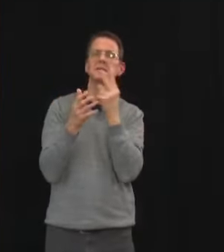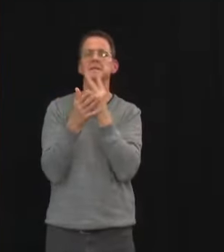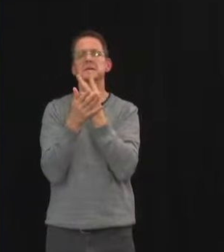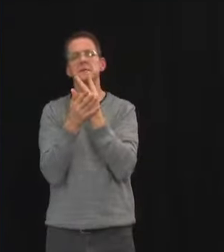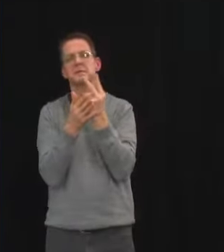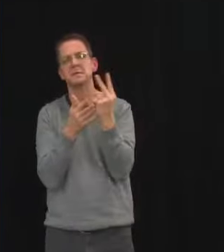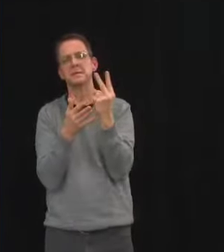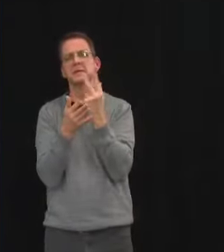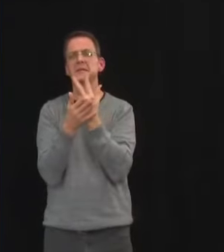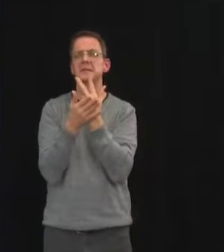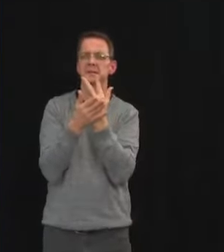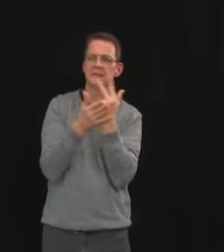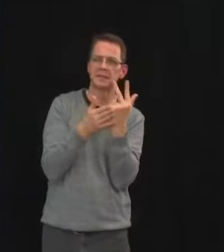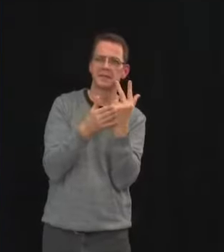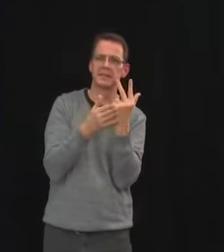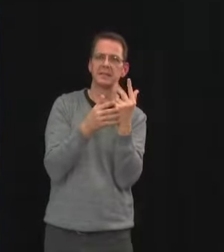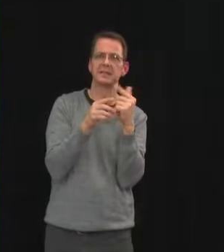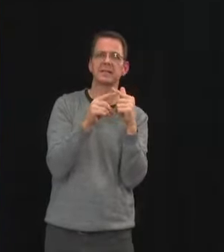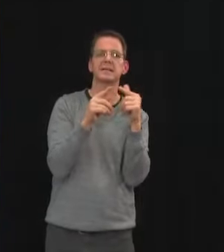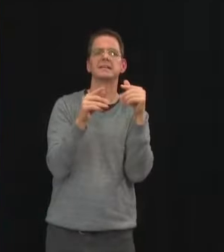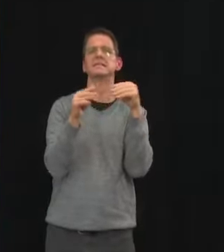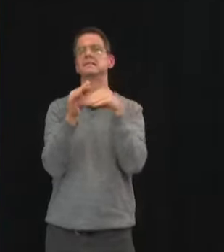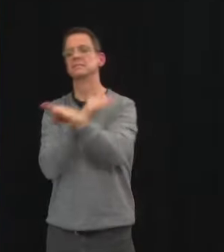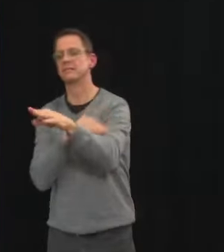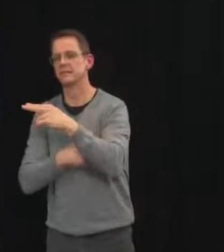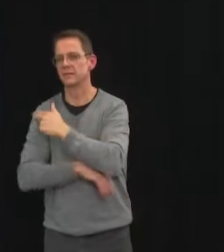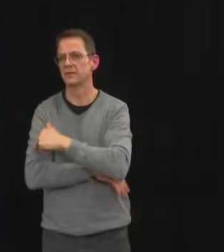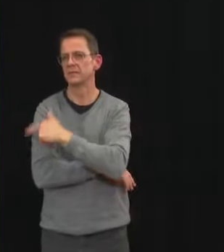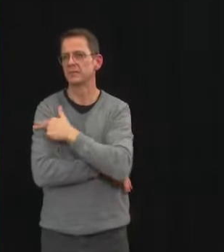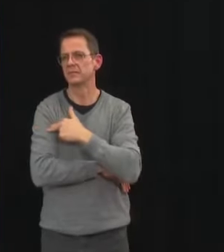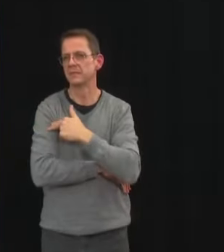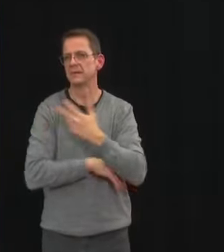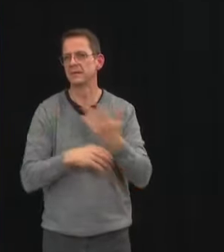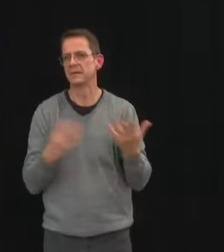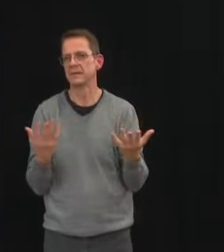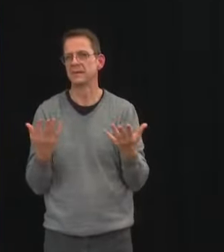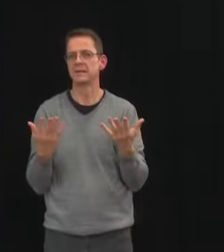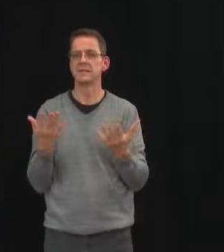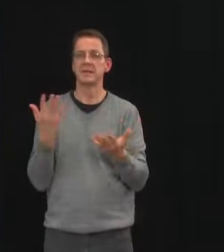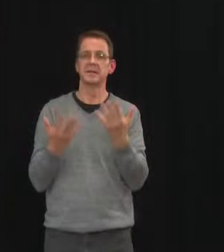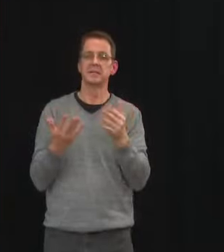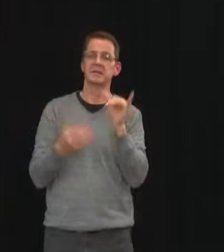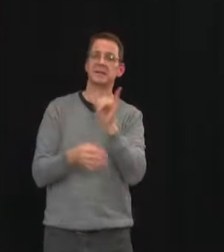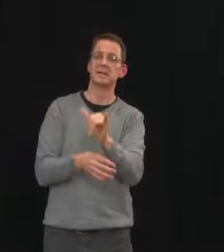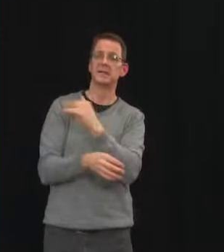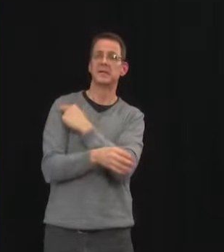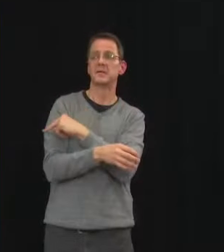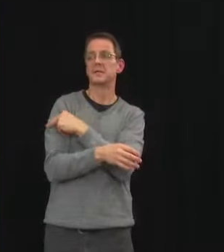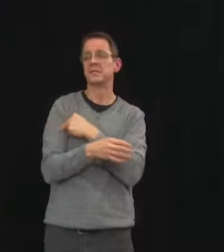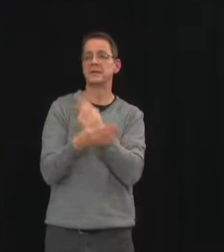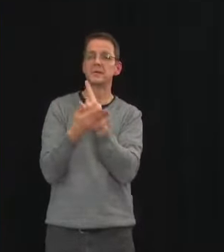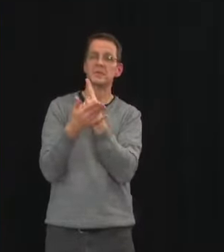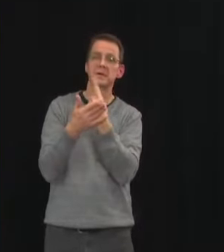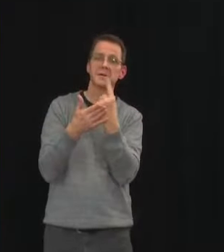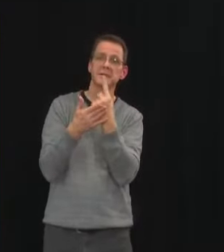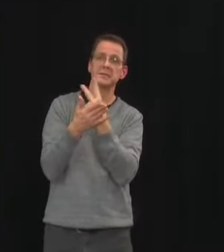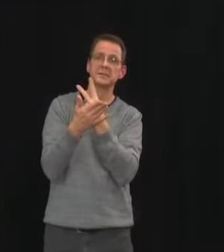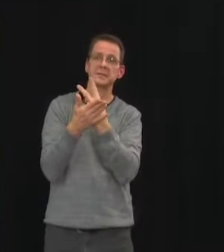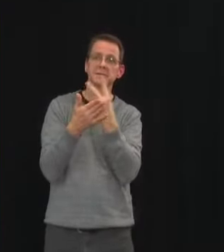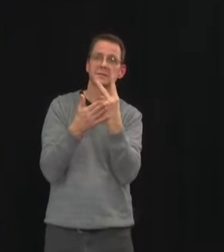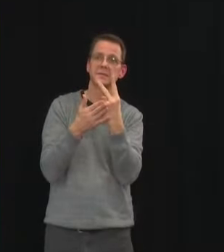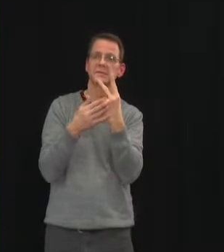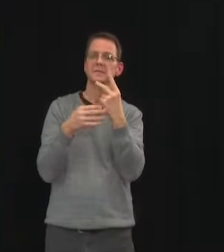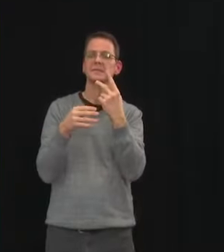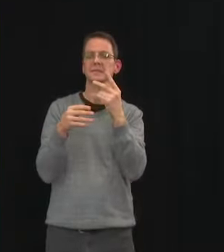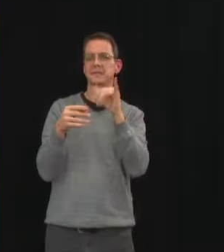stupid if we were to close our eyes to uh increases in overall cases right now we have seen a slight increase